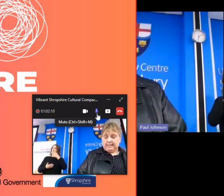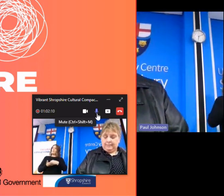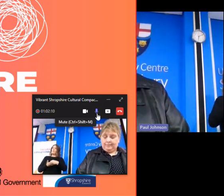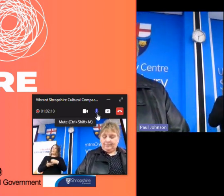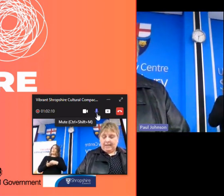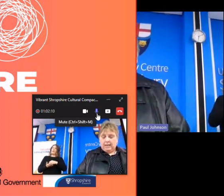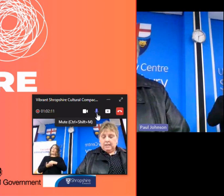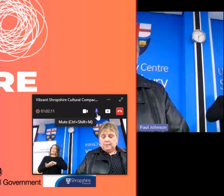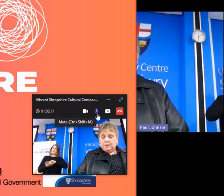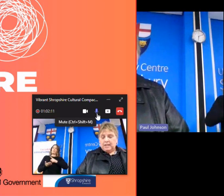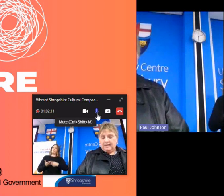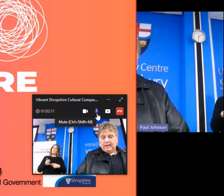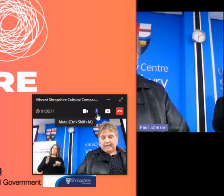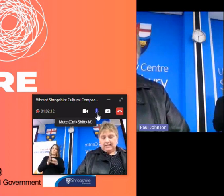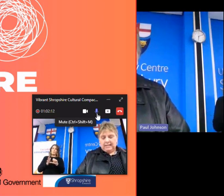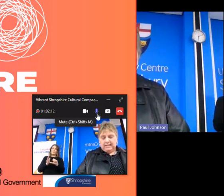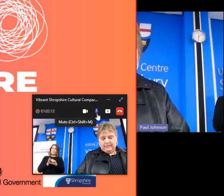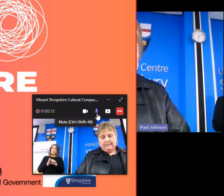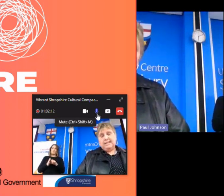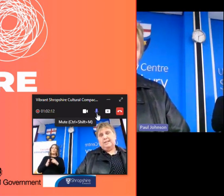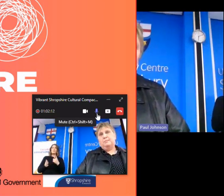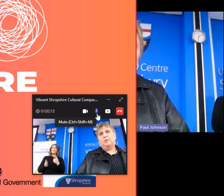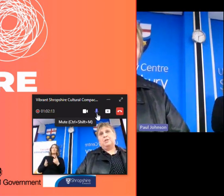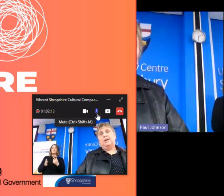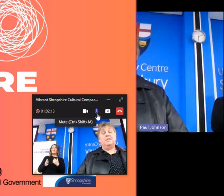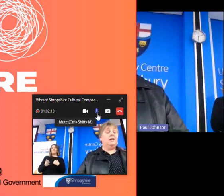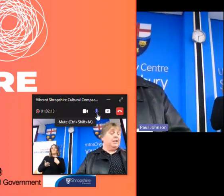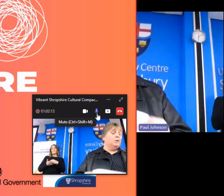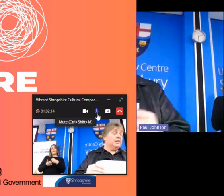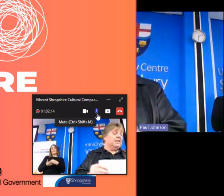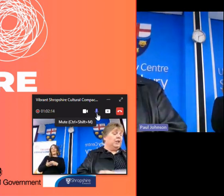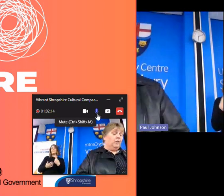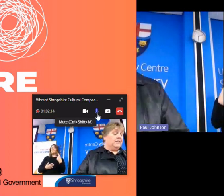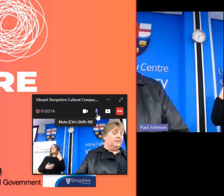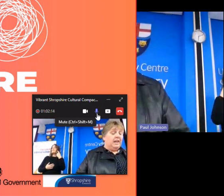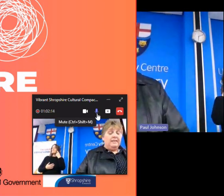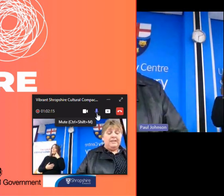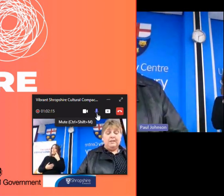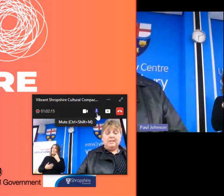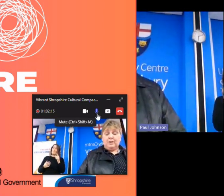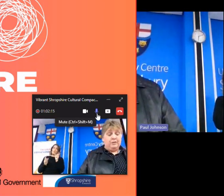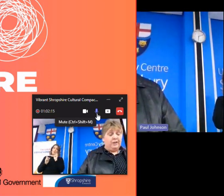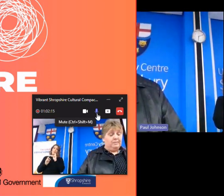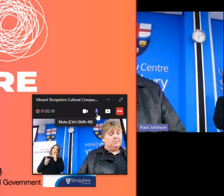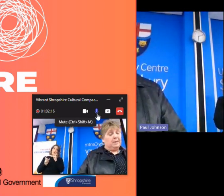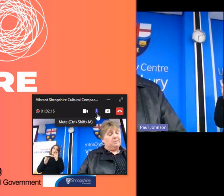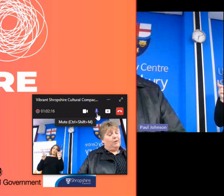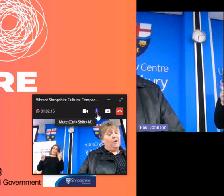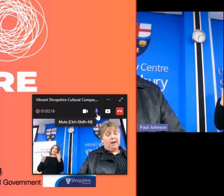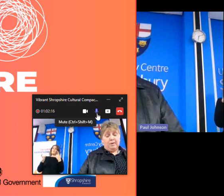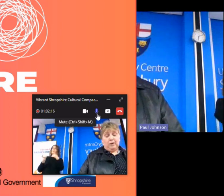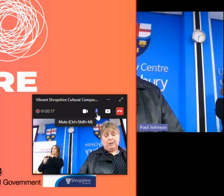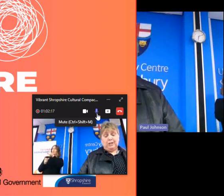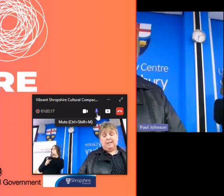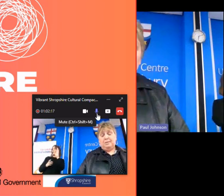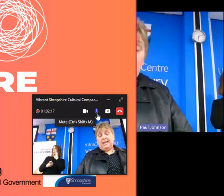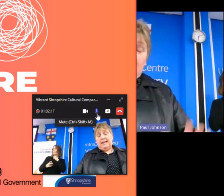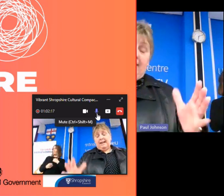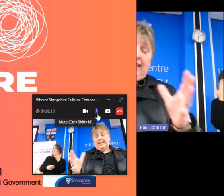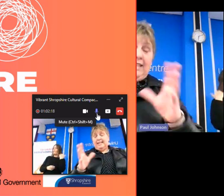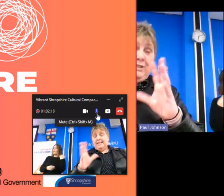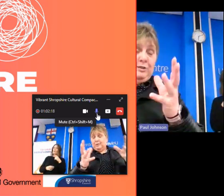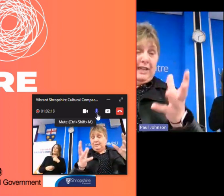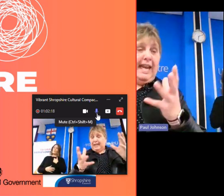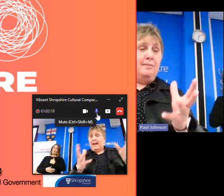documented to put our finances in very simple terms and i use this a lot so for those of you who've heard me speak before i apologize